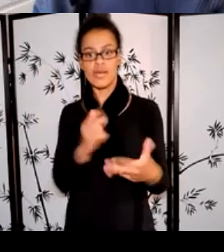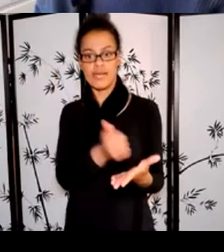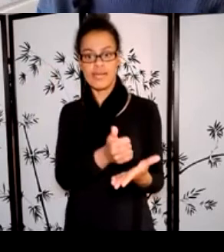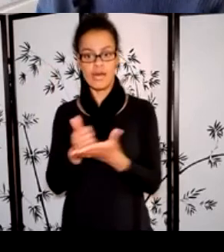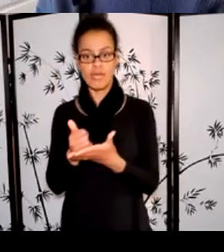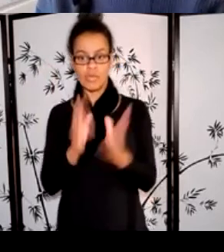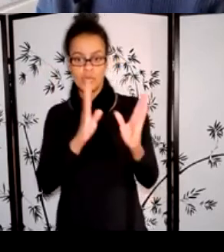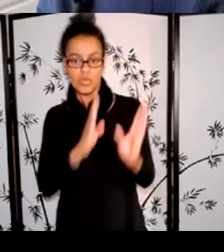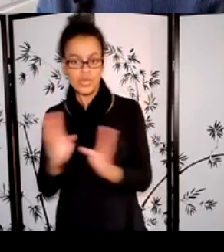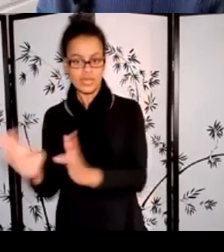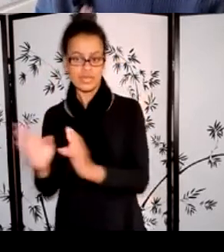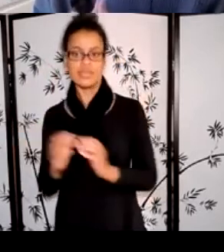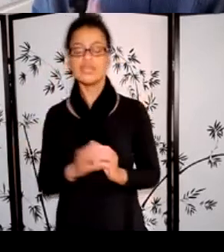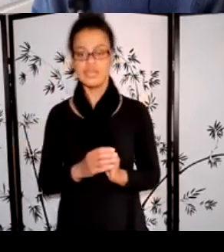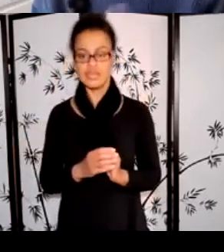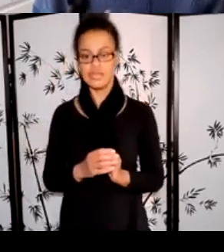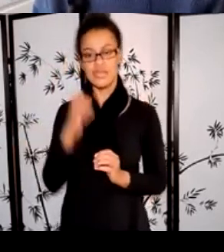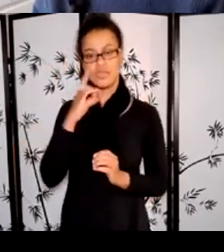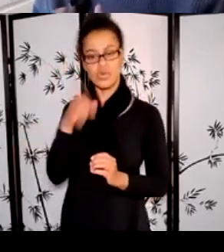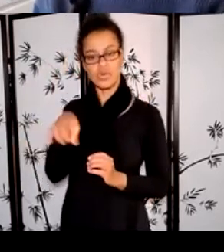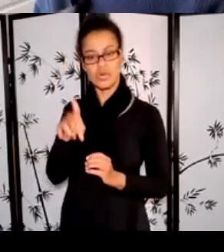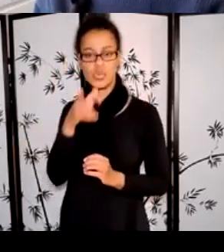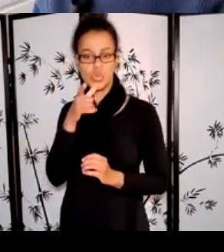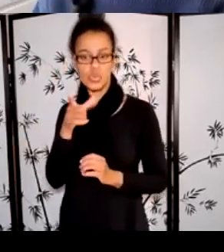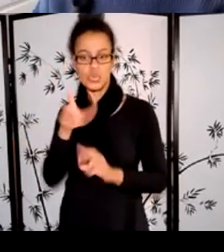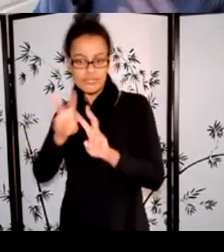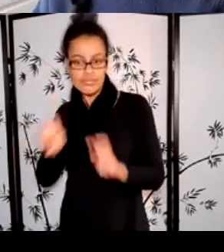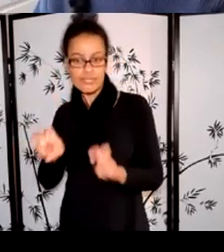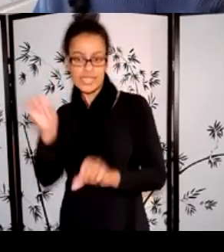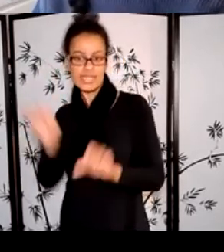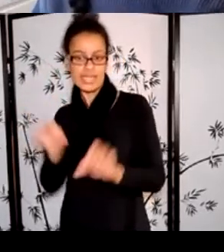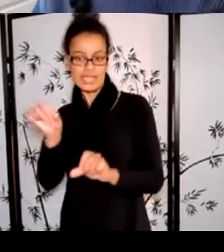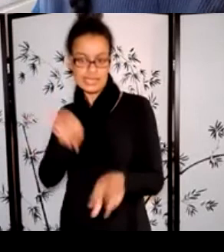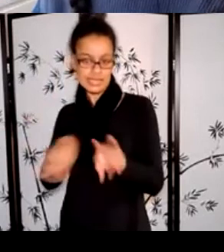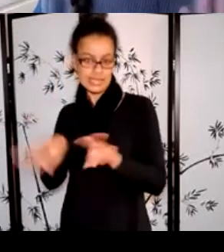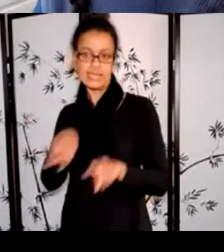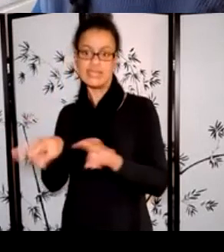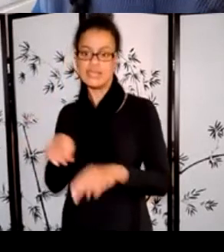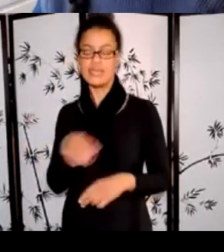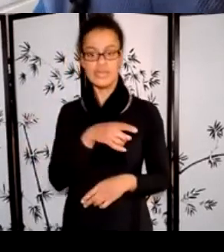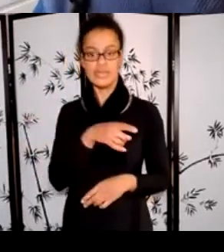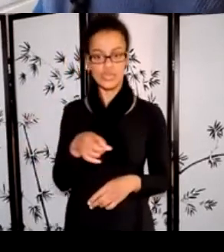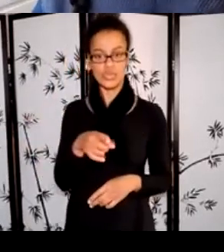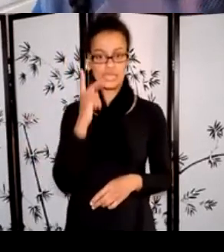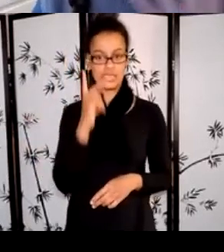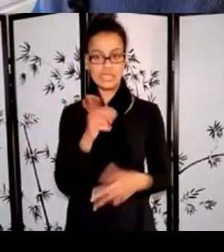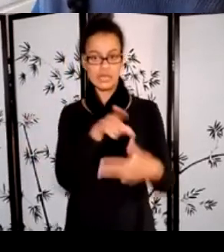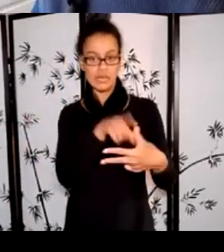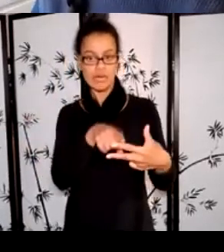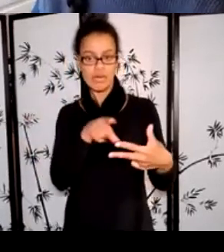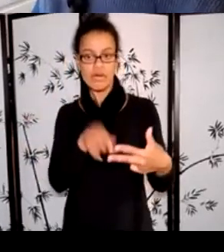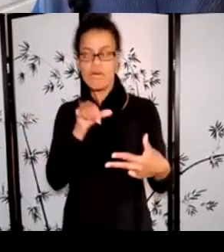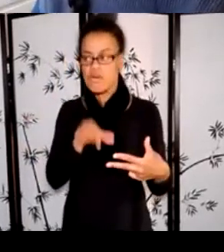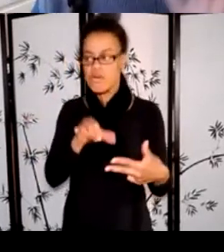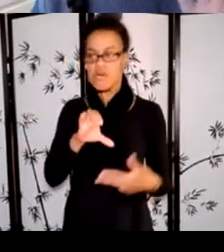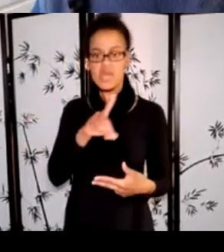than not together in assessment. So these streams are not intended to lead you into thinking, this is what CADA cares about and wants to